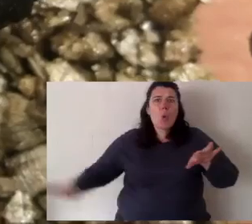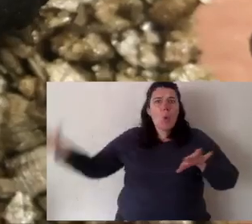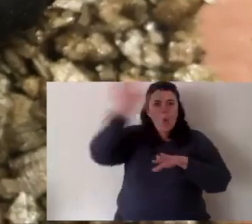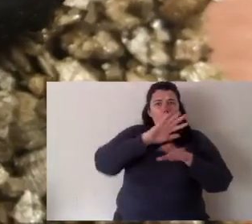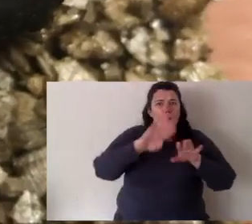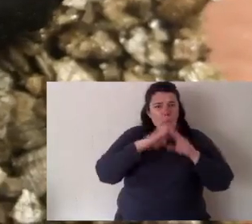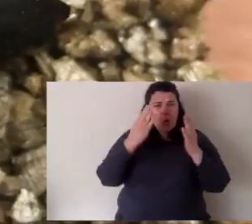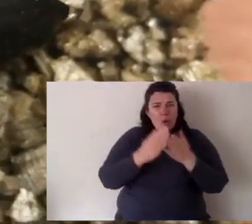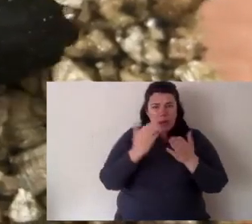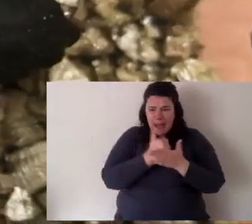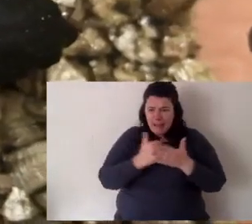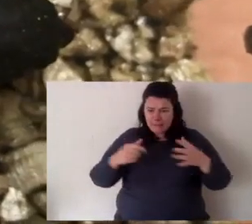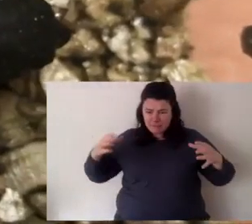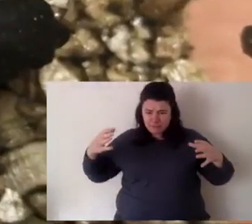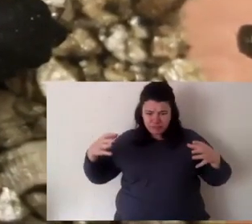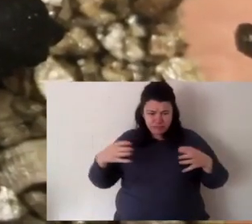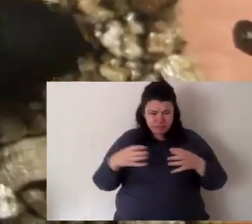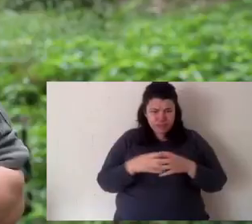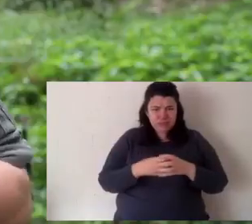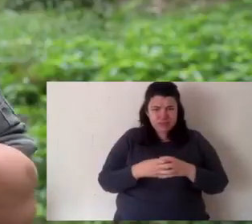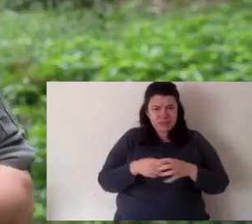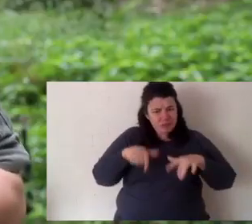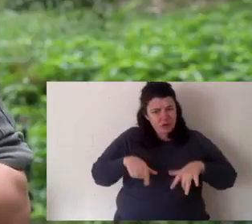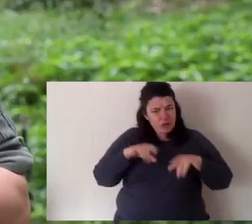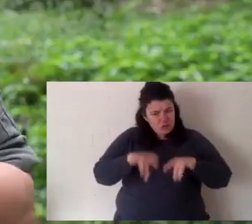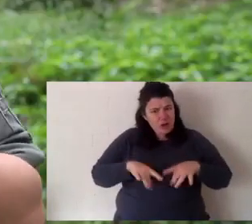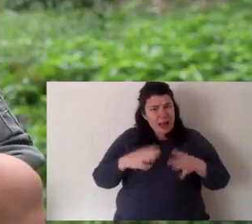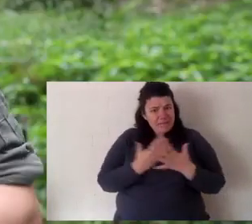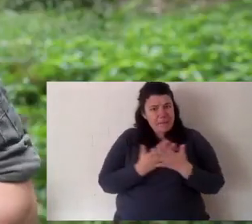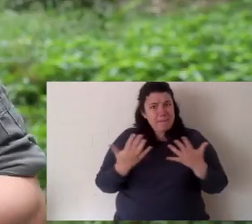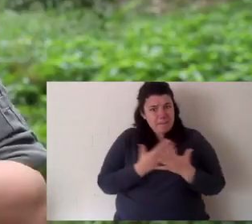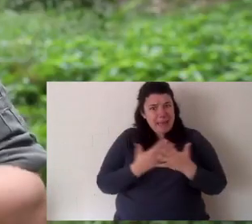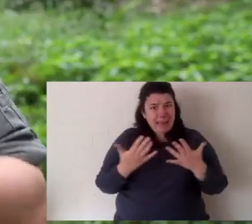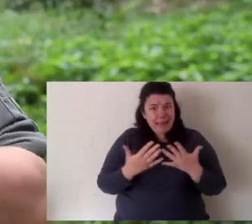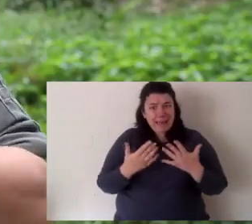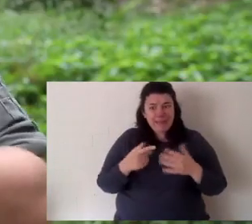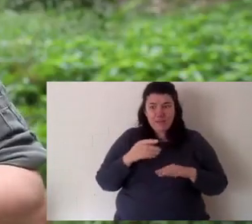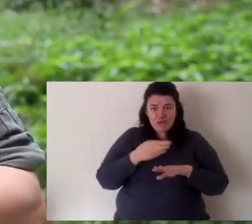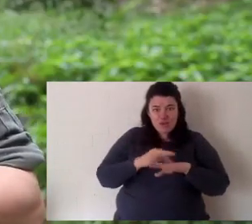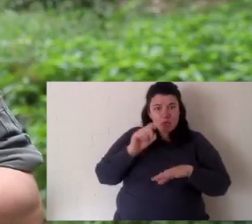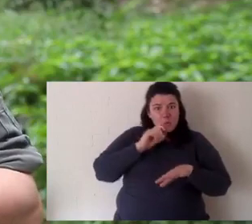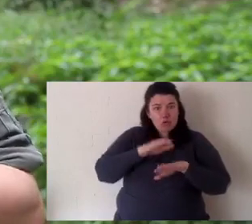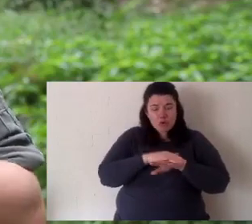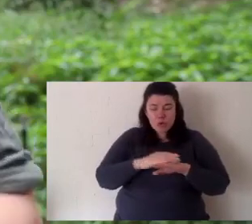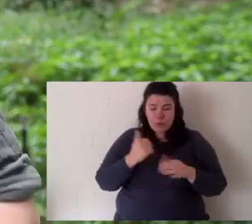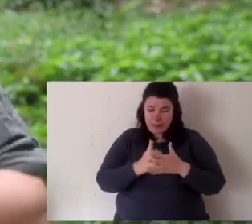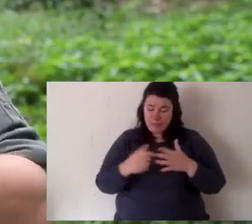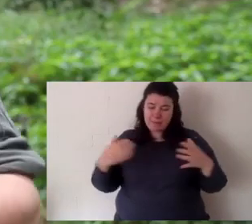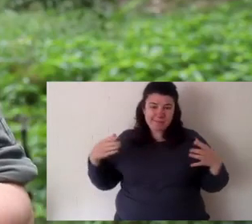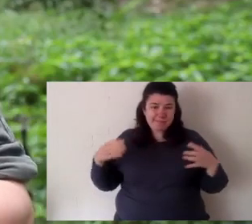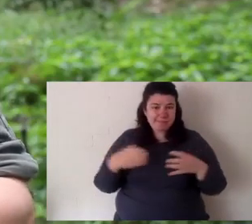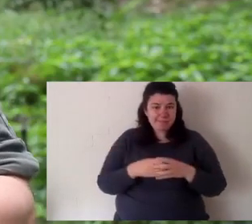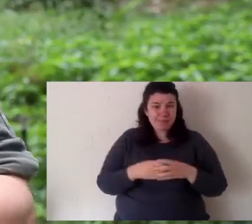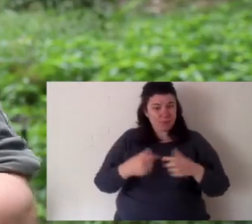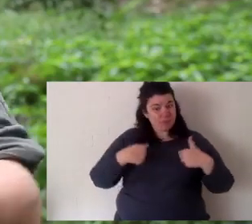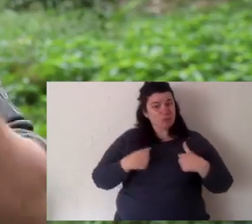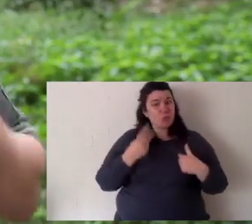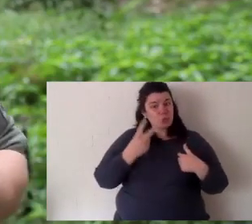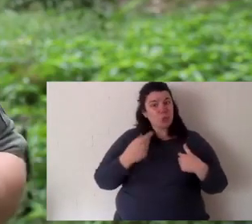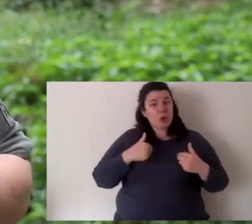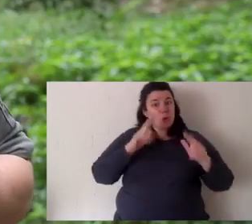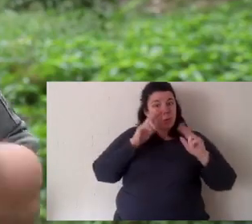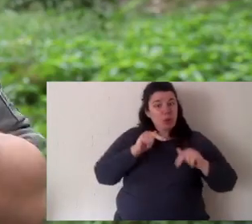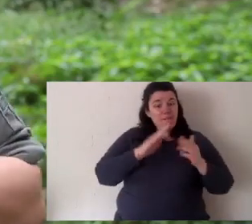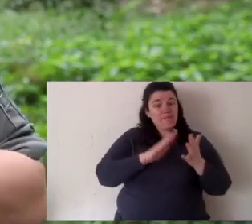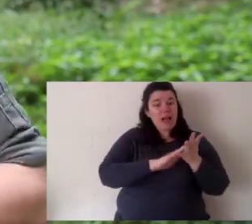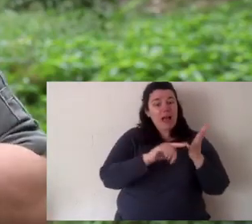the water. And that's where they'll spend their lives. Australia has many freshwater turtles that are facing extinction. There are